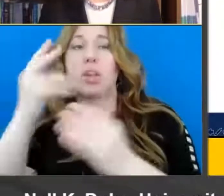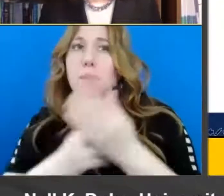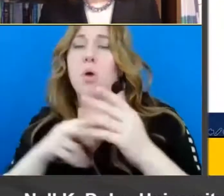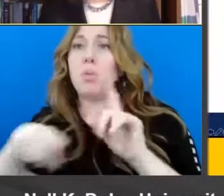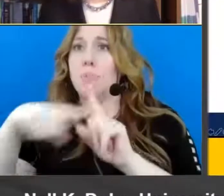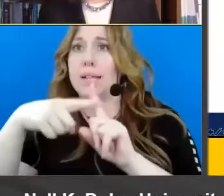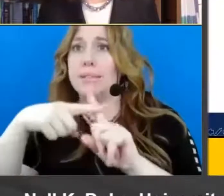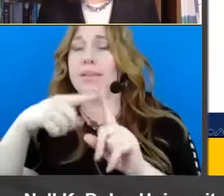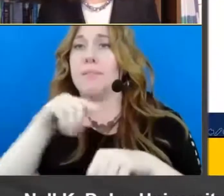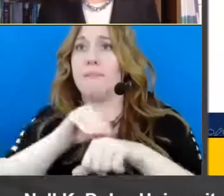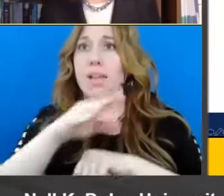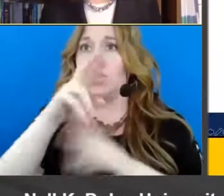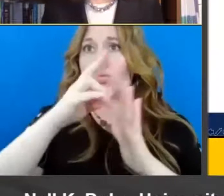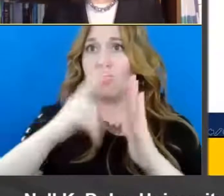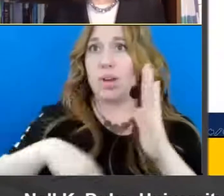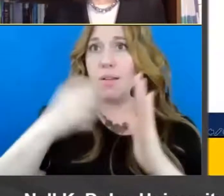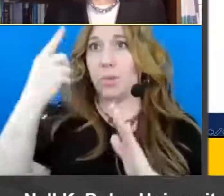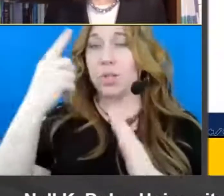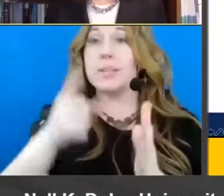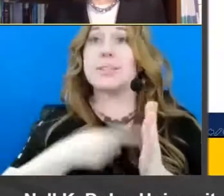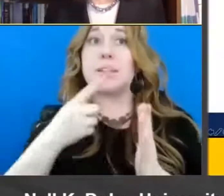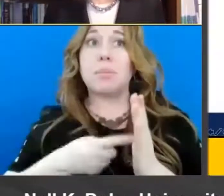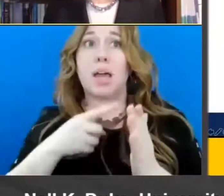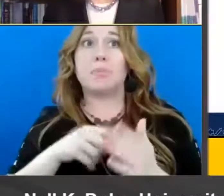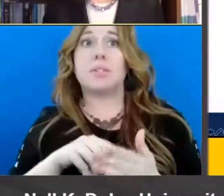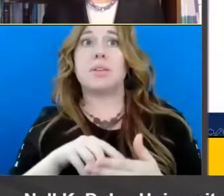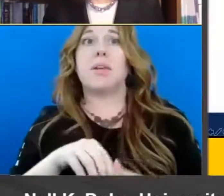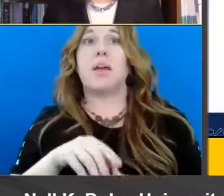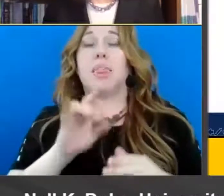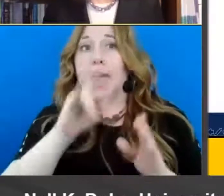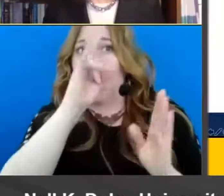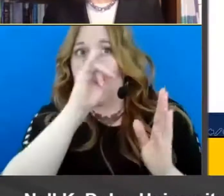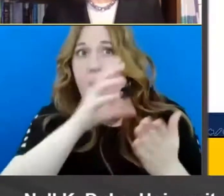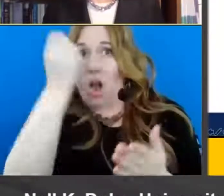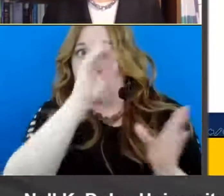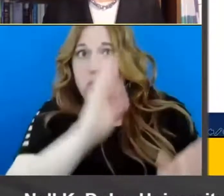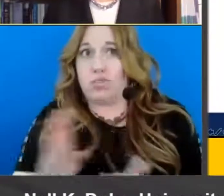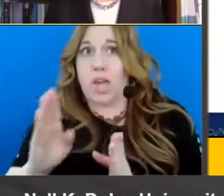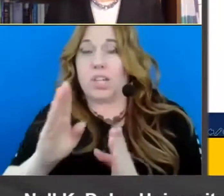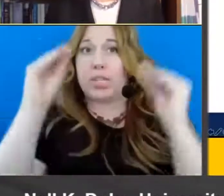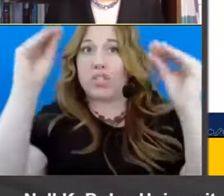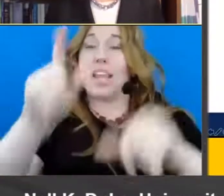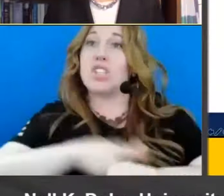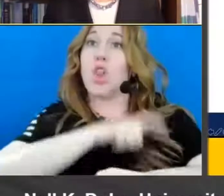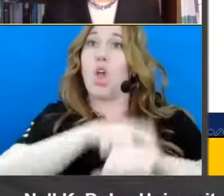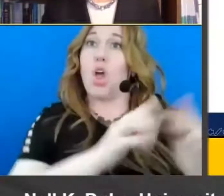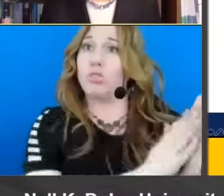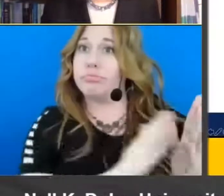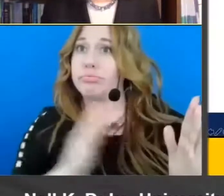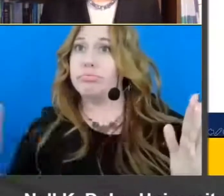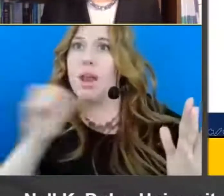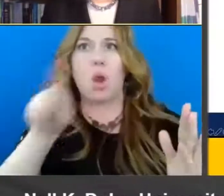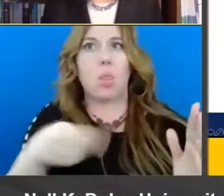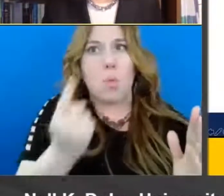sometimes um in studies the comprehension strategy instruction is actually long term and it doesn't involve just one particular strategy but